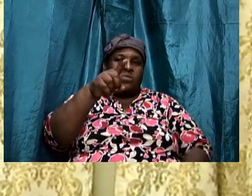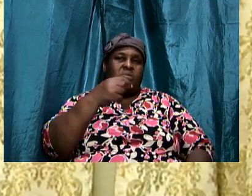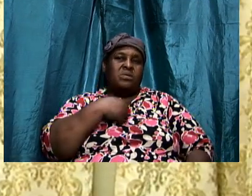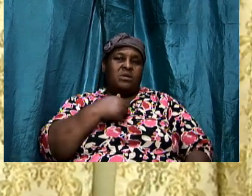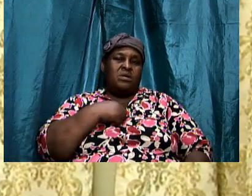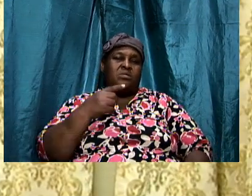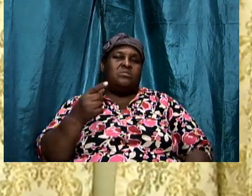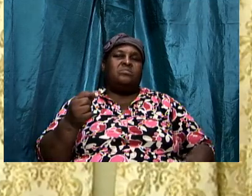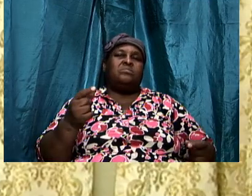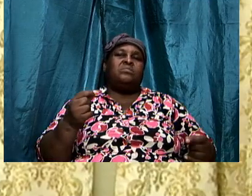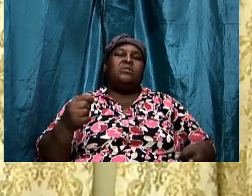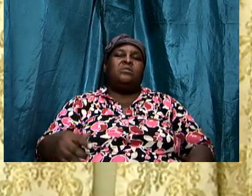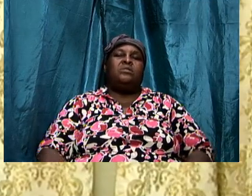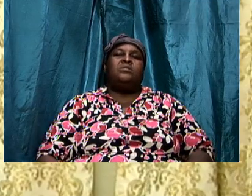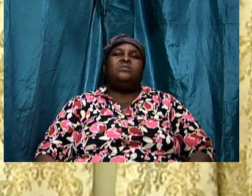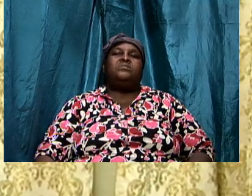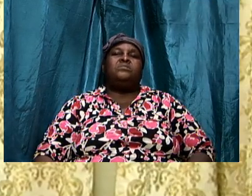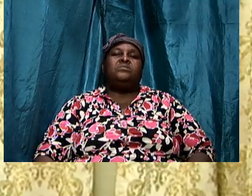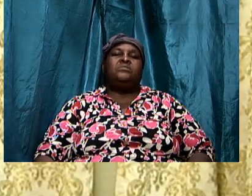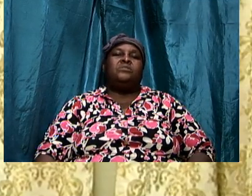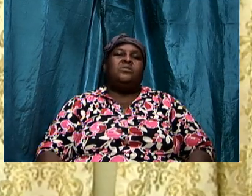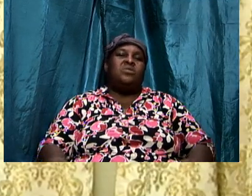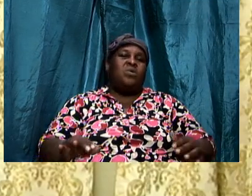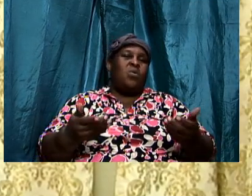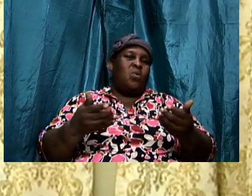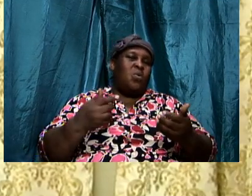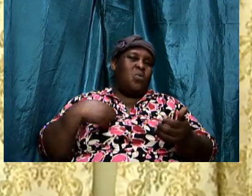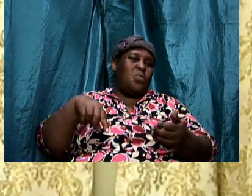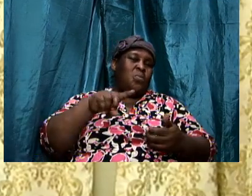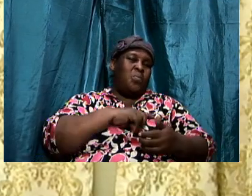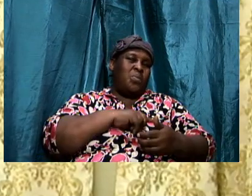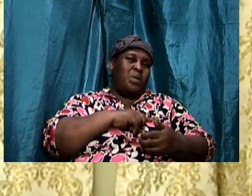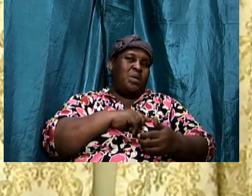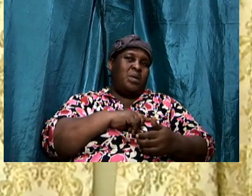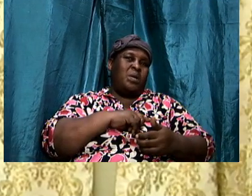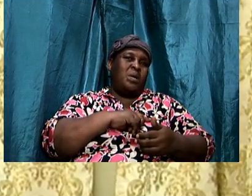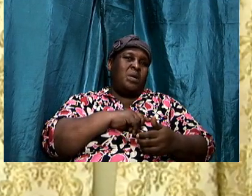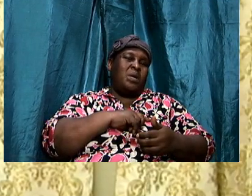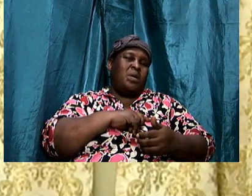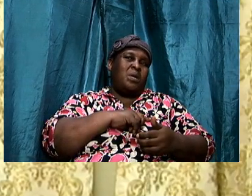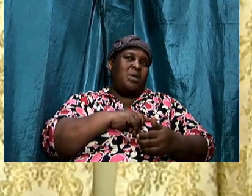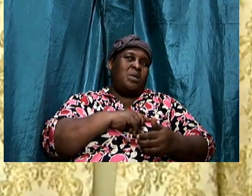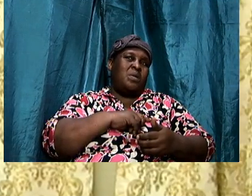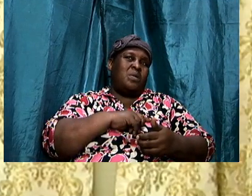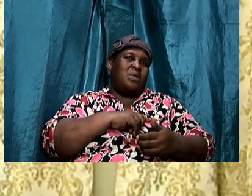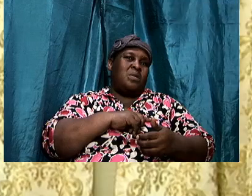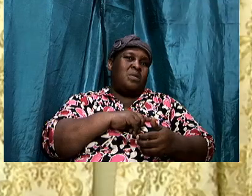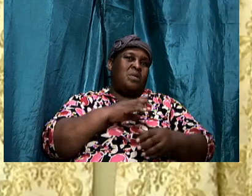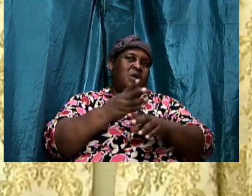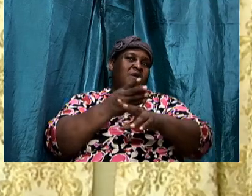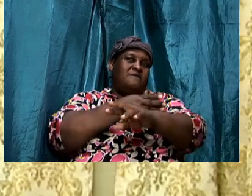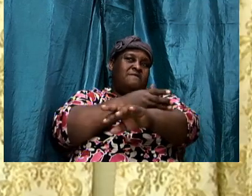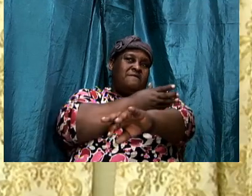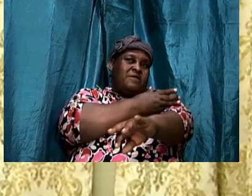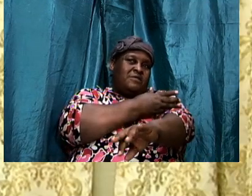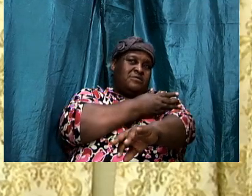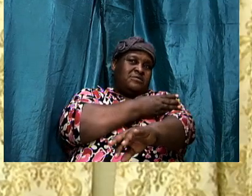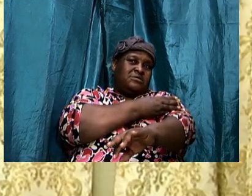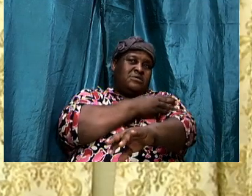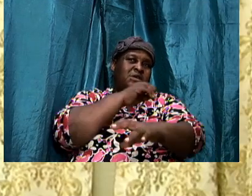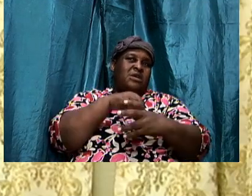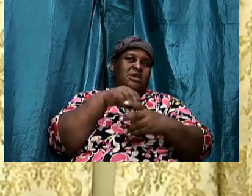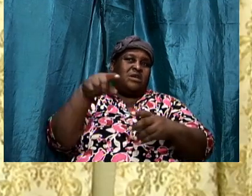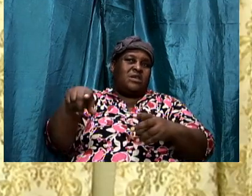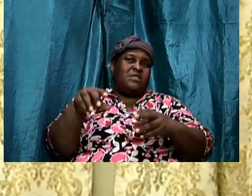heart of how we are going to um advance in